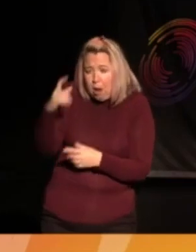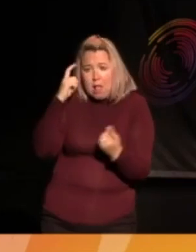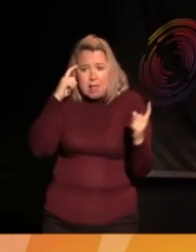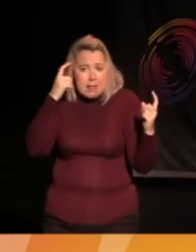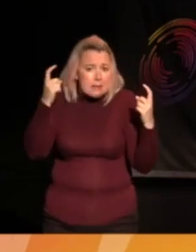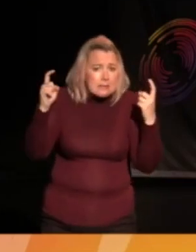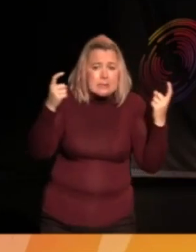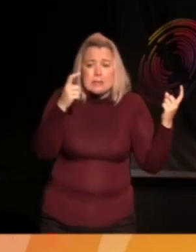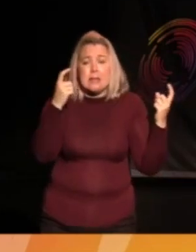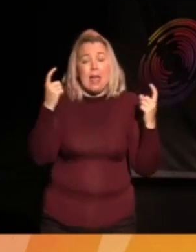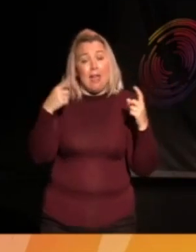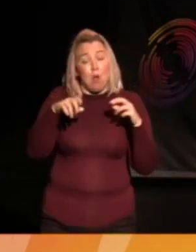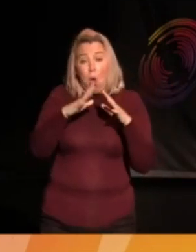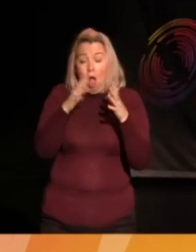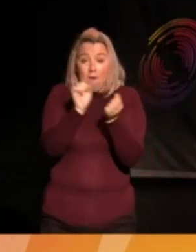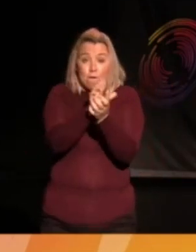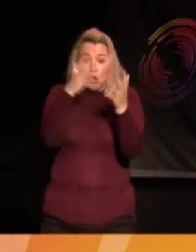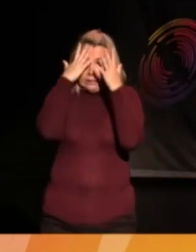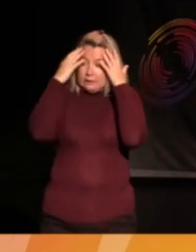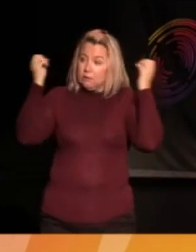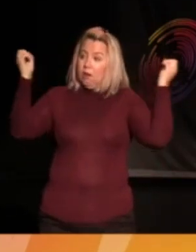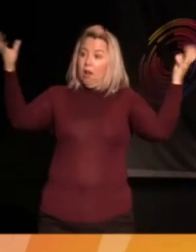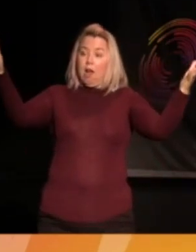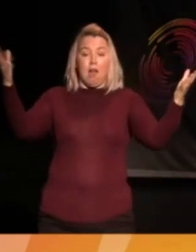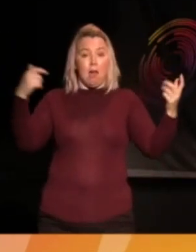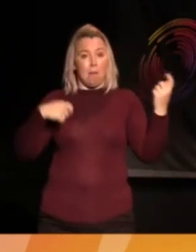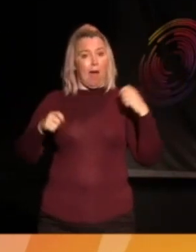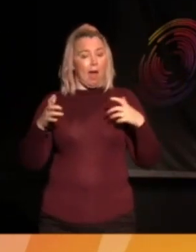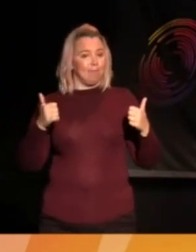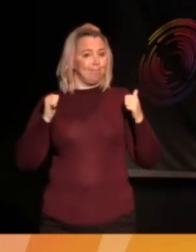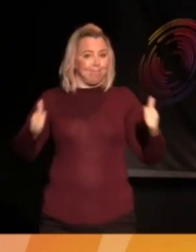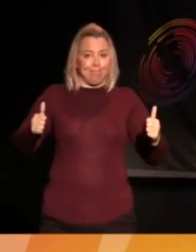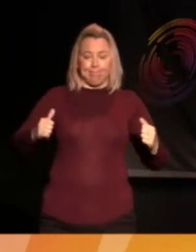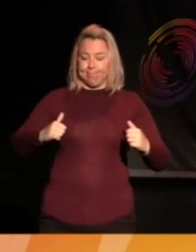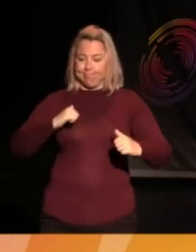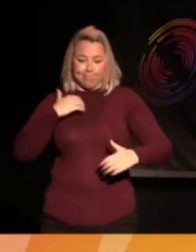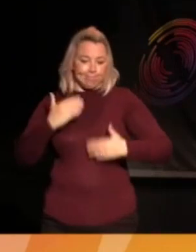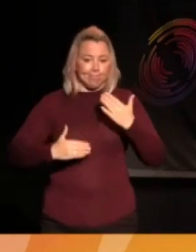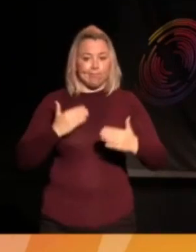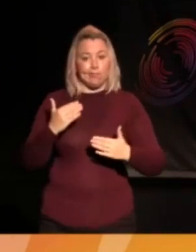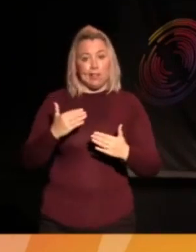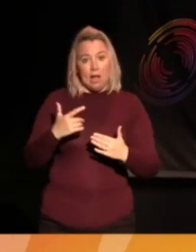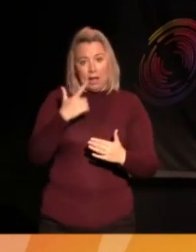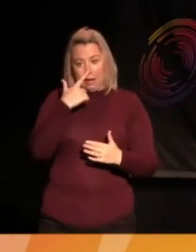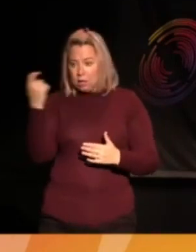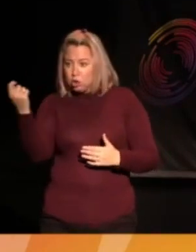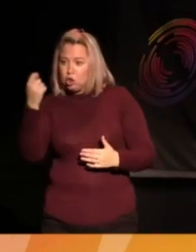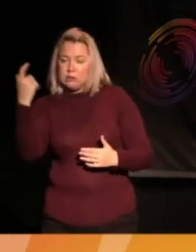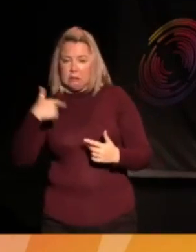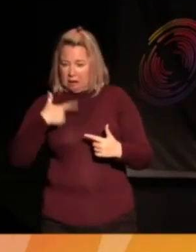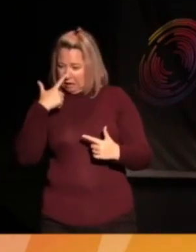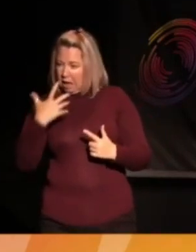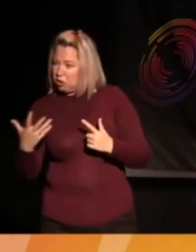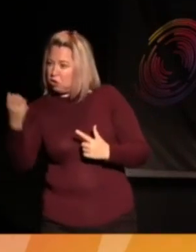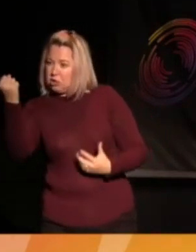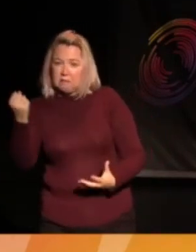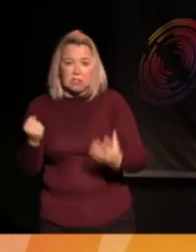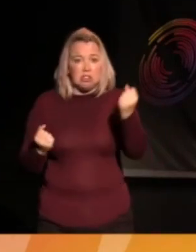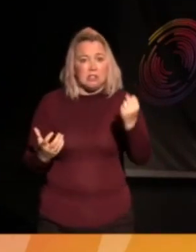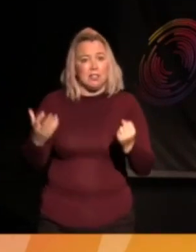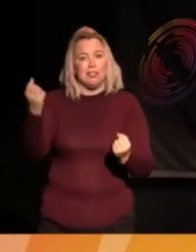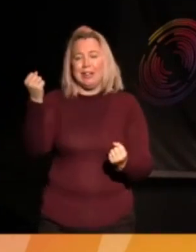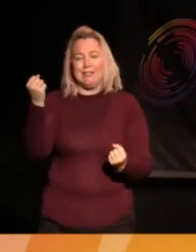and you kind of set everybody up equally, properly and set people up to succeed rather than some people to fail,